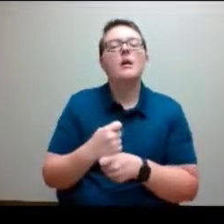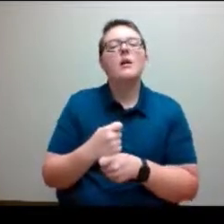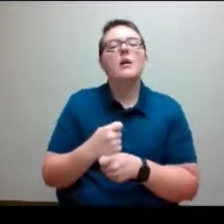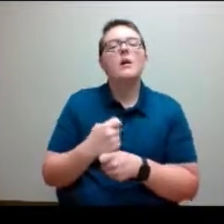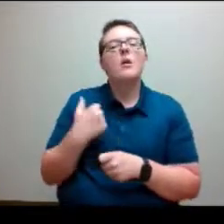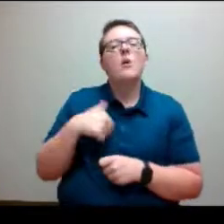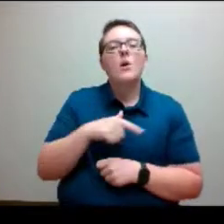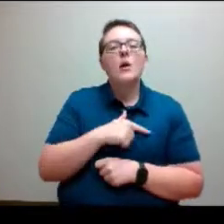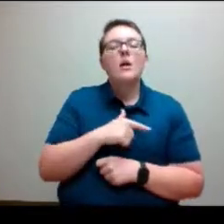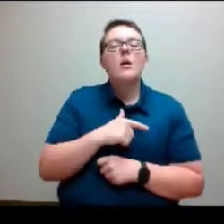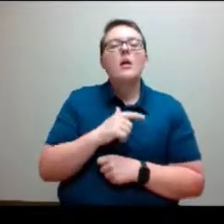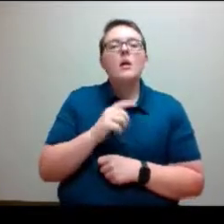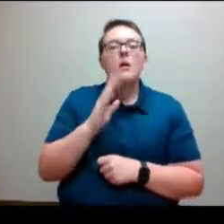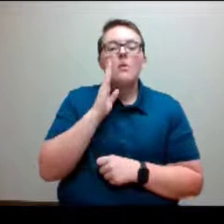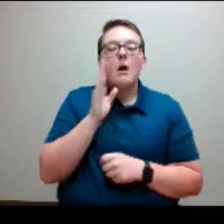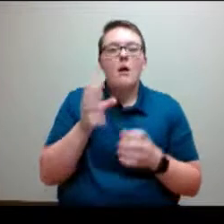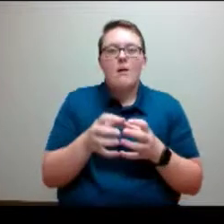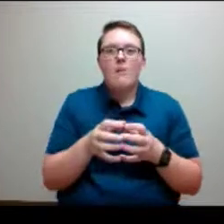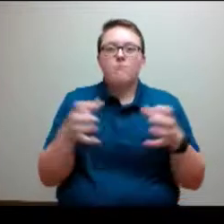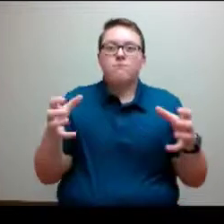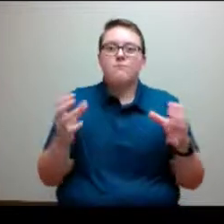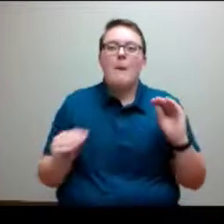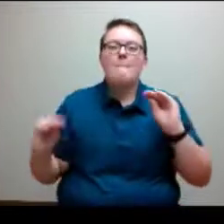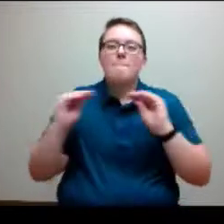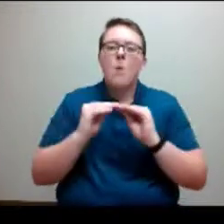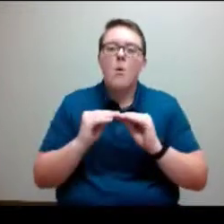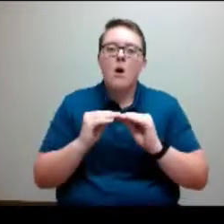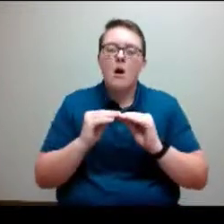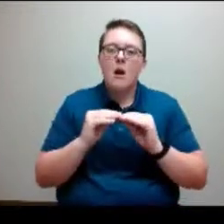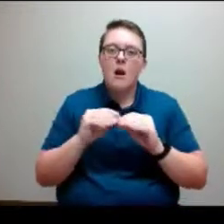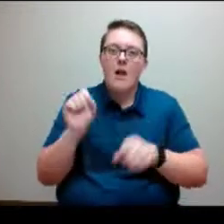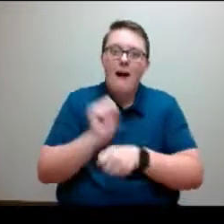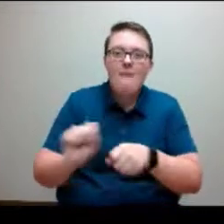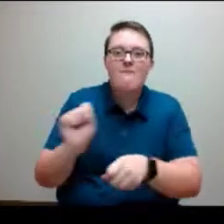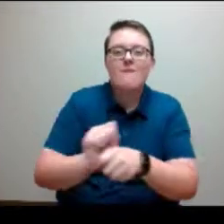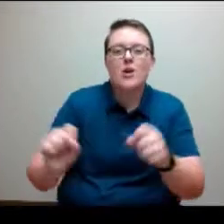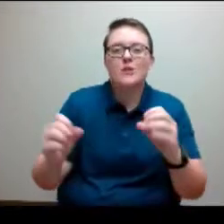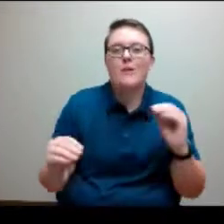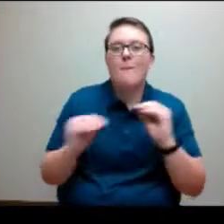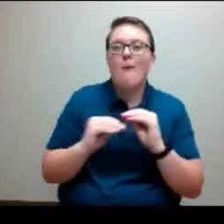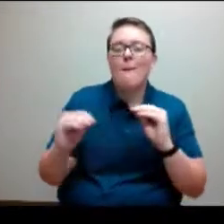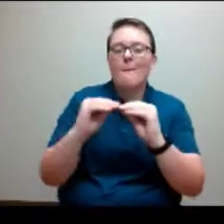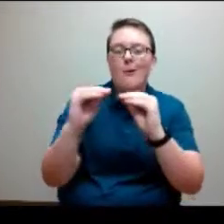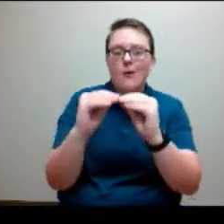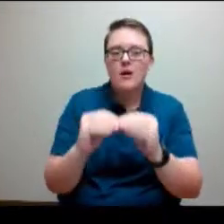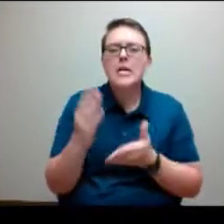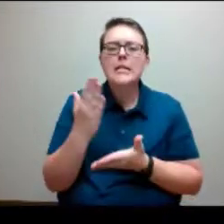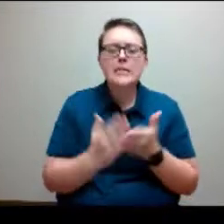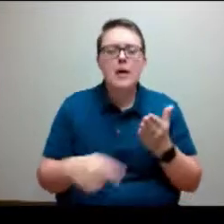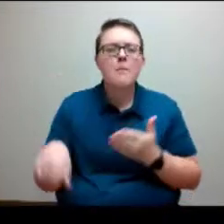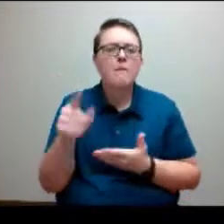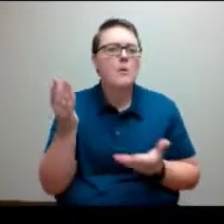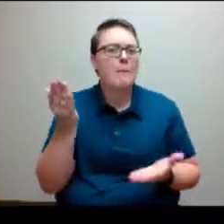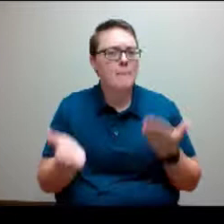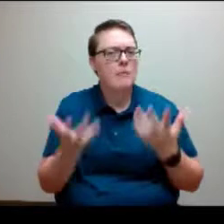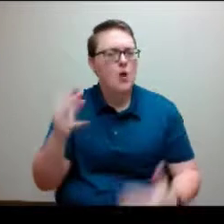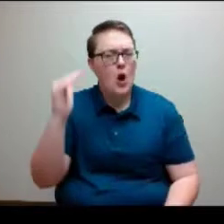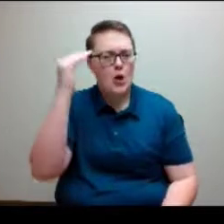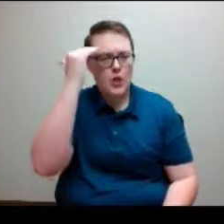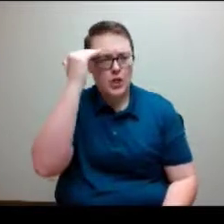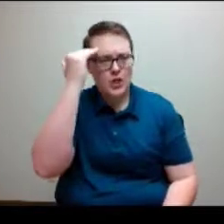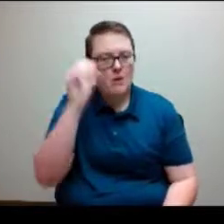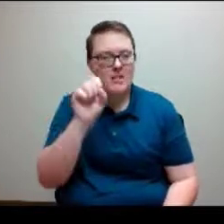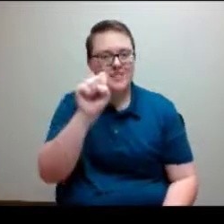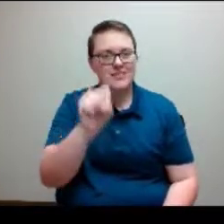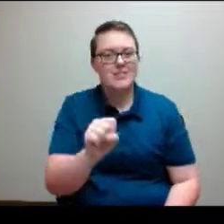expanding and growing these efforts more and more. Some of you may be familiar with the Southeast